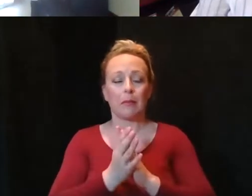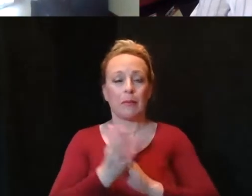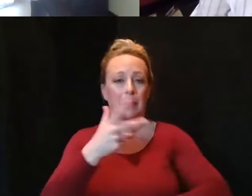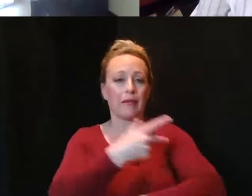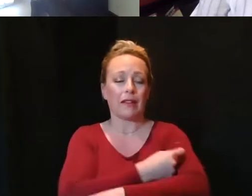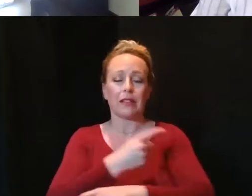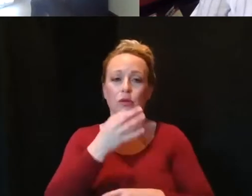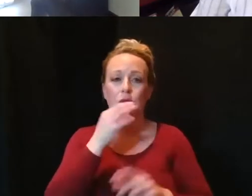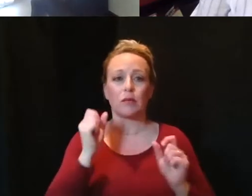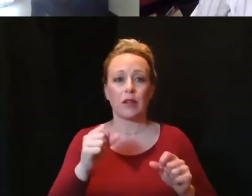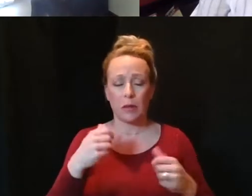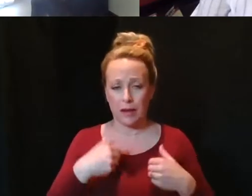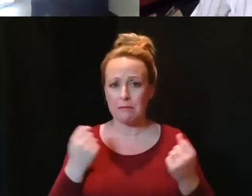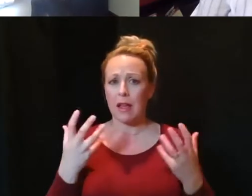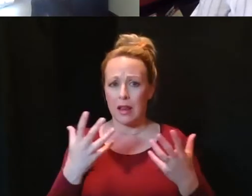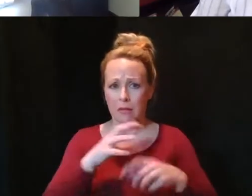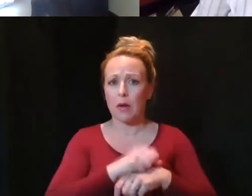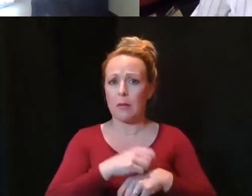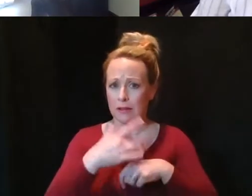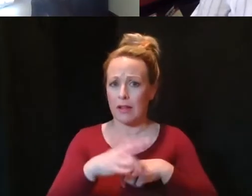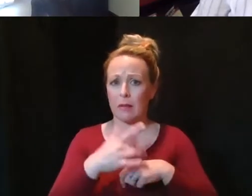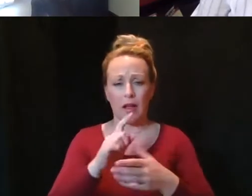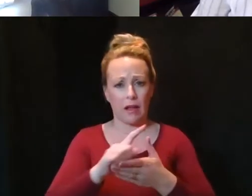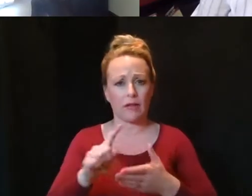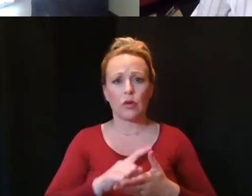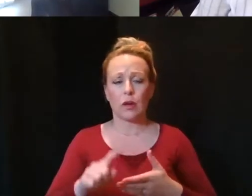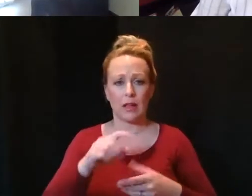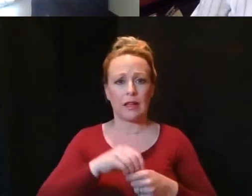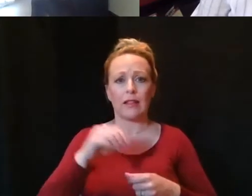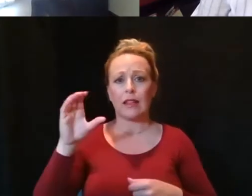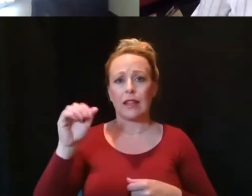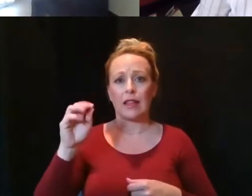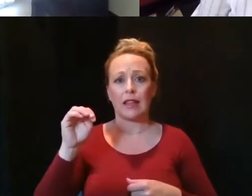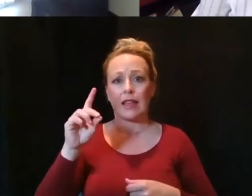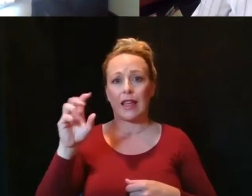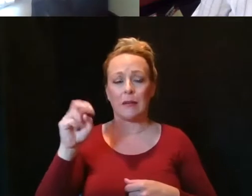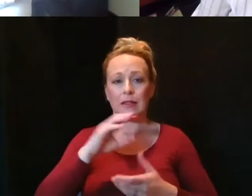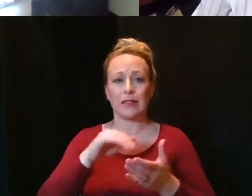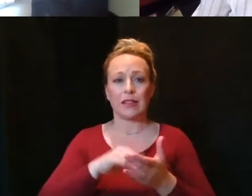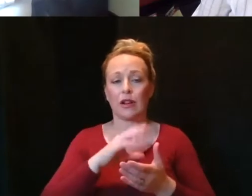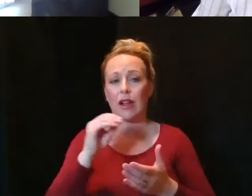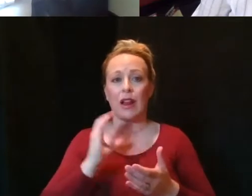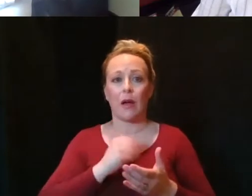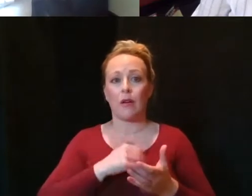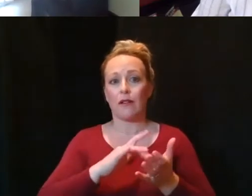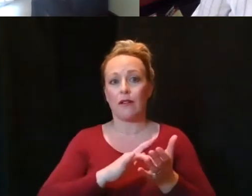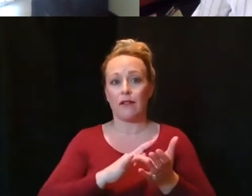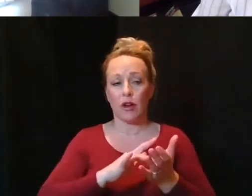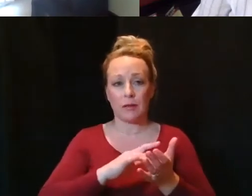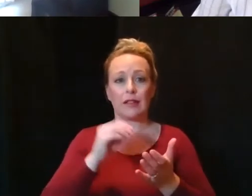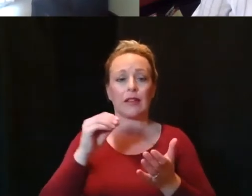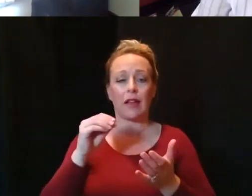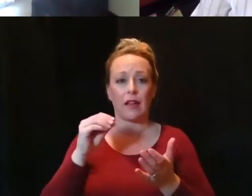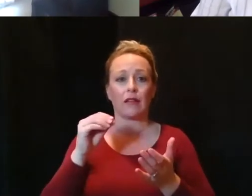We have many appointments available each week at the Camden Center and our pharmacy and healthcare partners have open slots too.